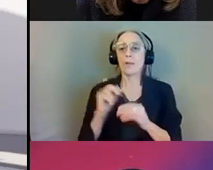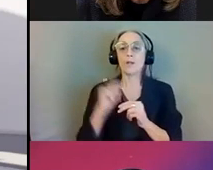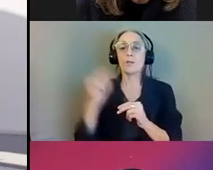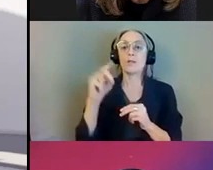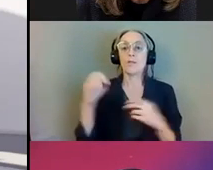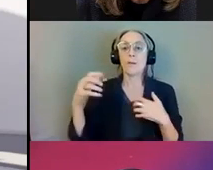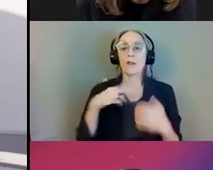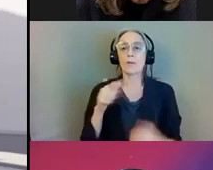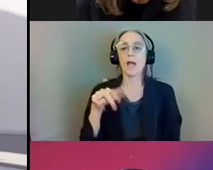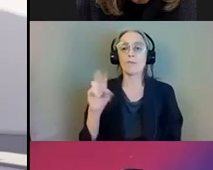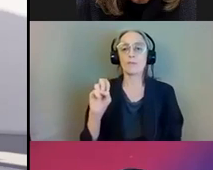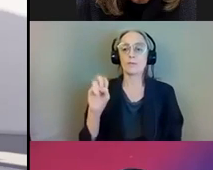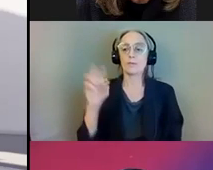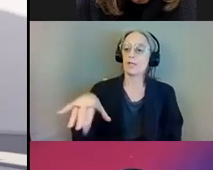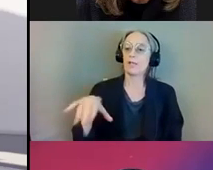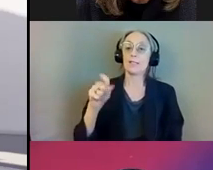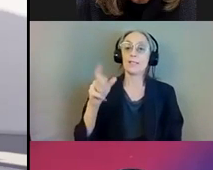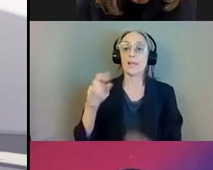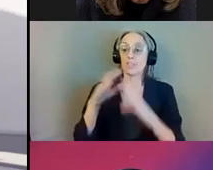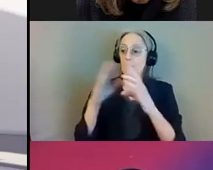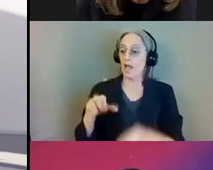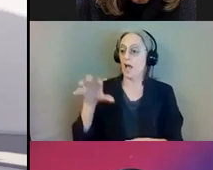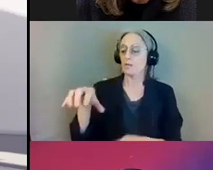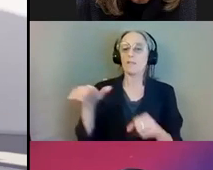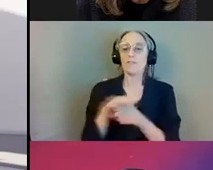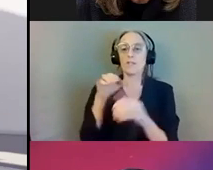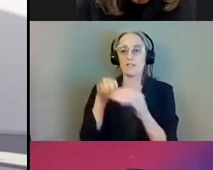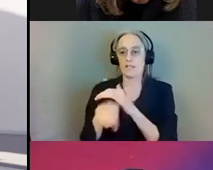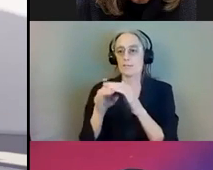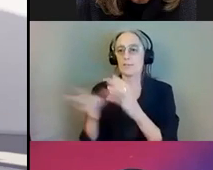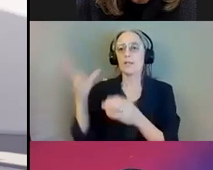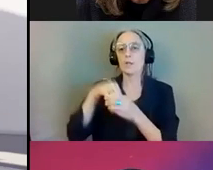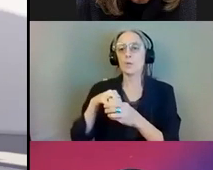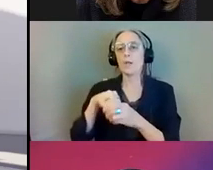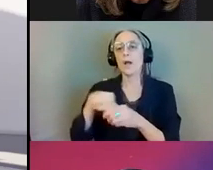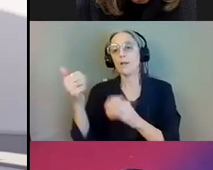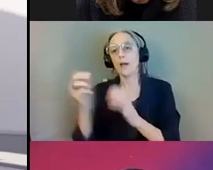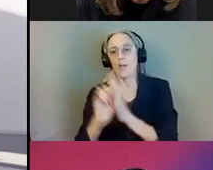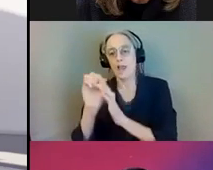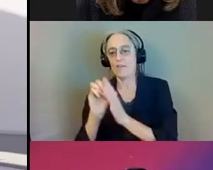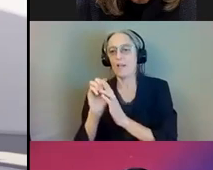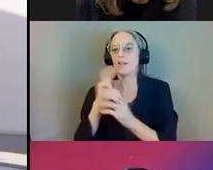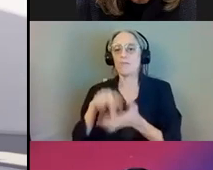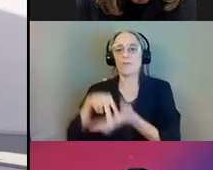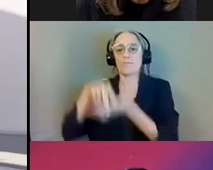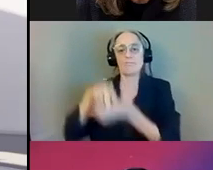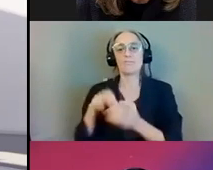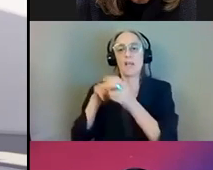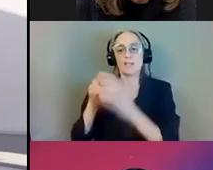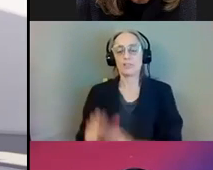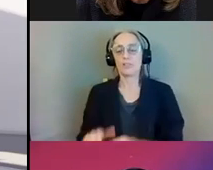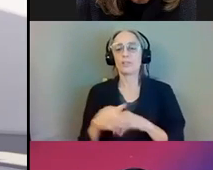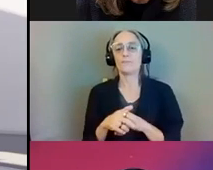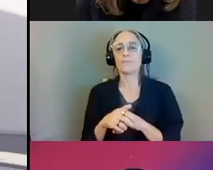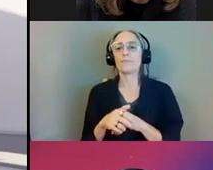station house will be fully accessible and includes an additional elevator for passenger use. The design of the station house is similar to the main